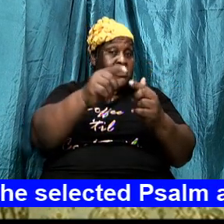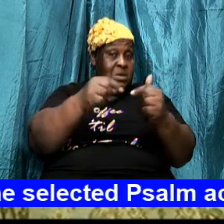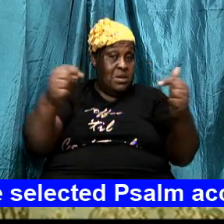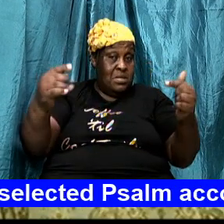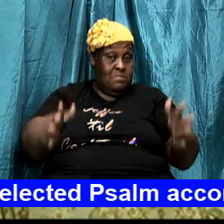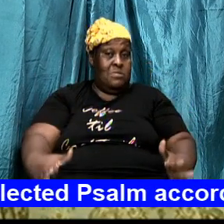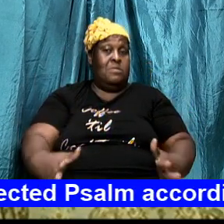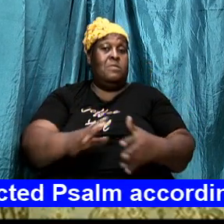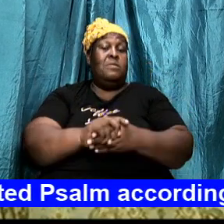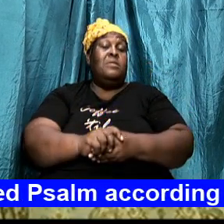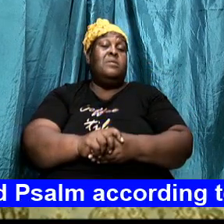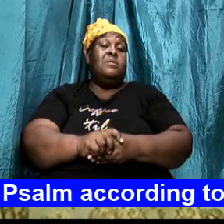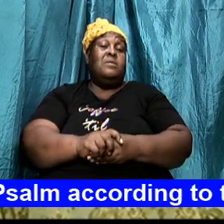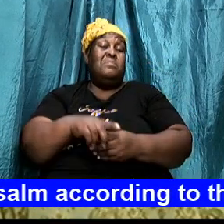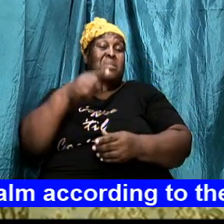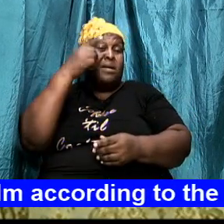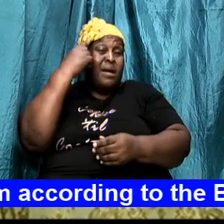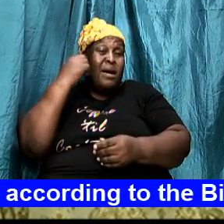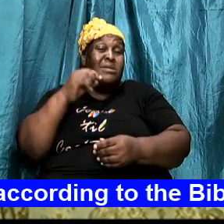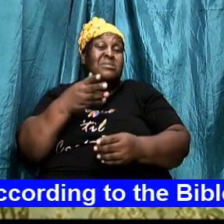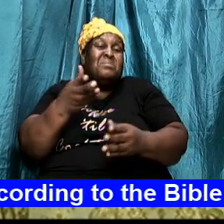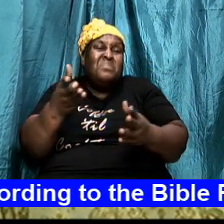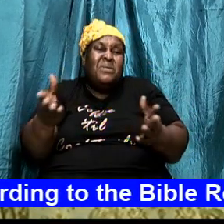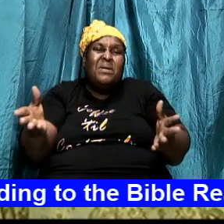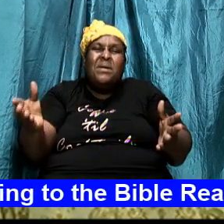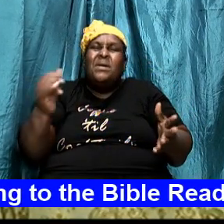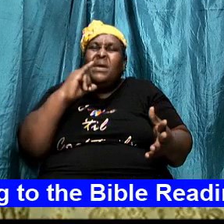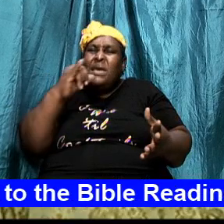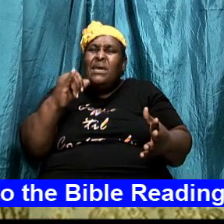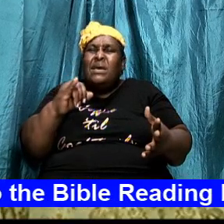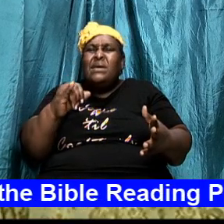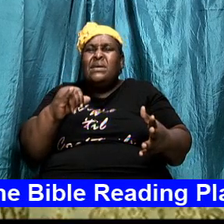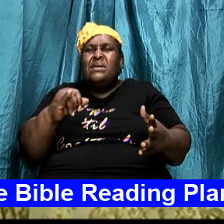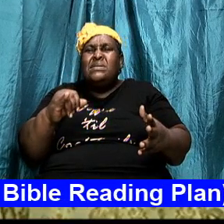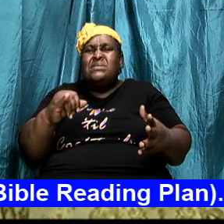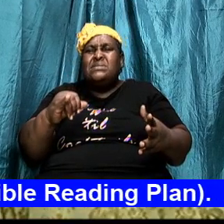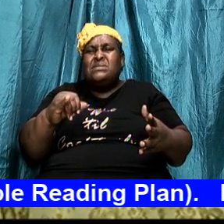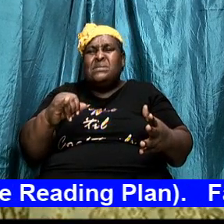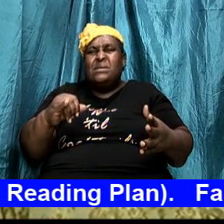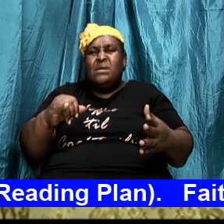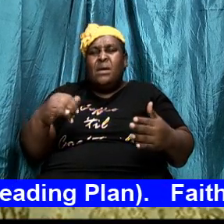this is because there is a line that is drawn